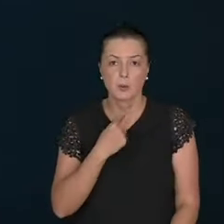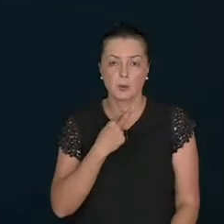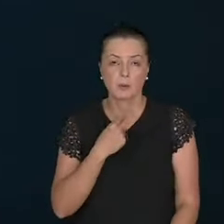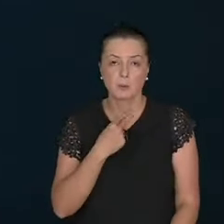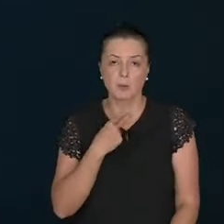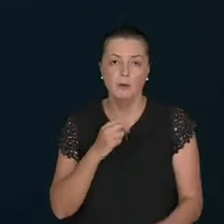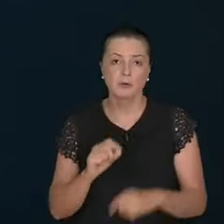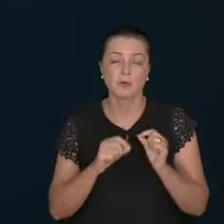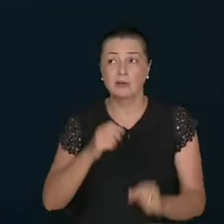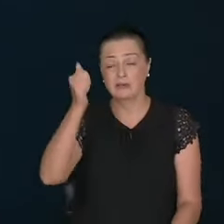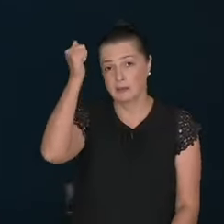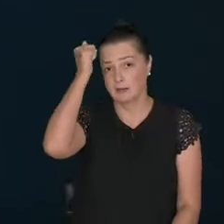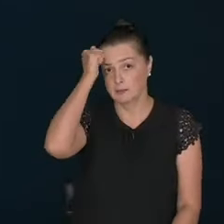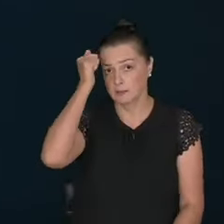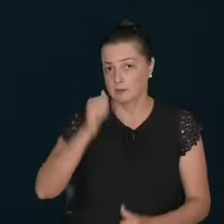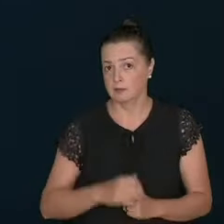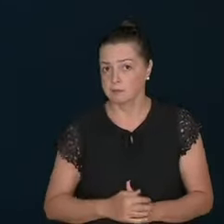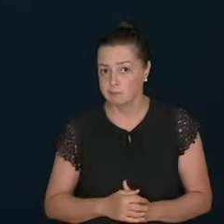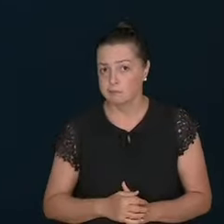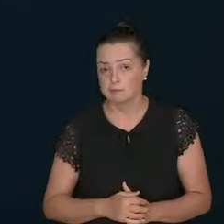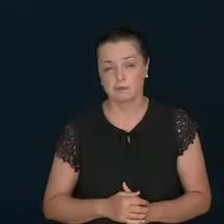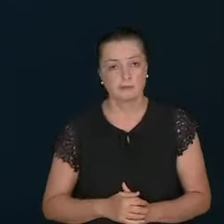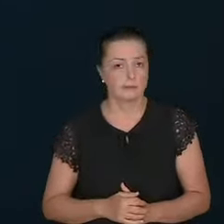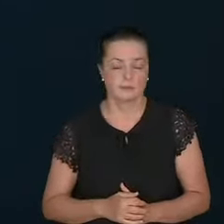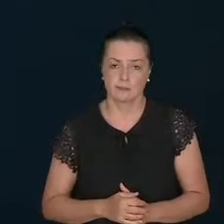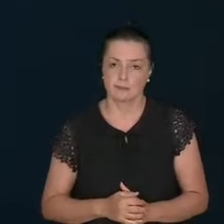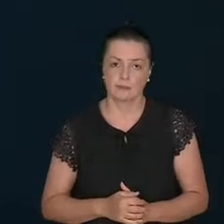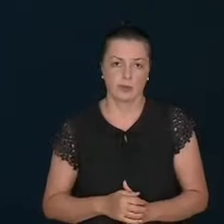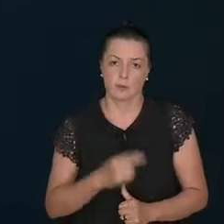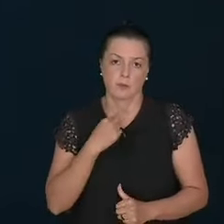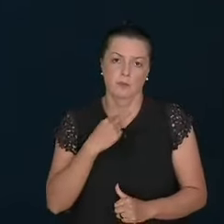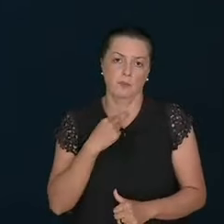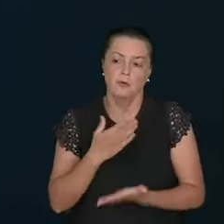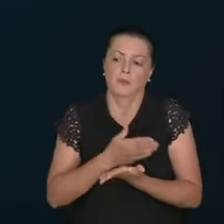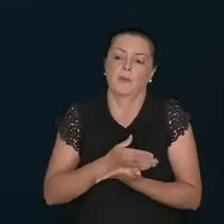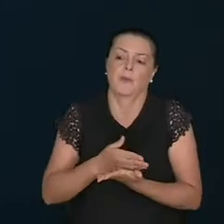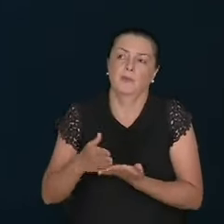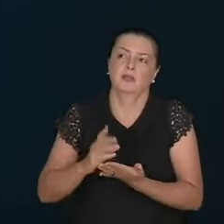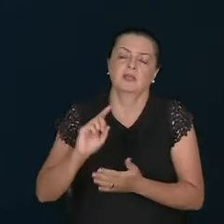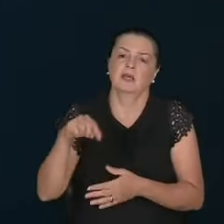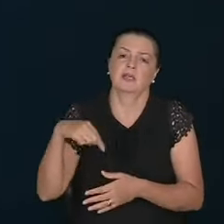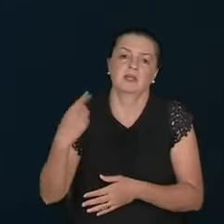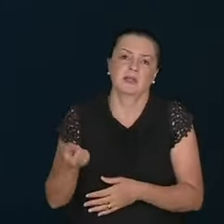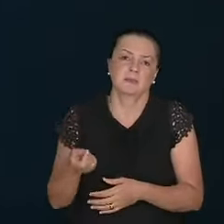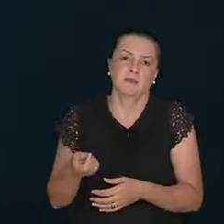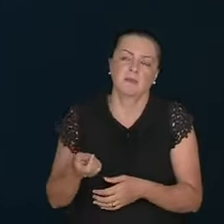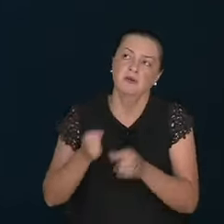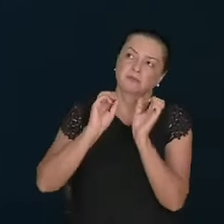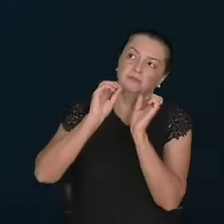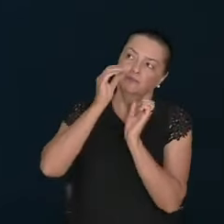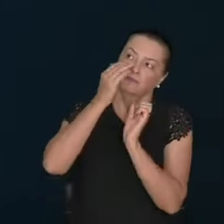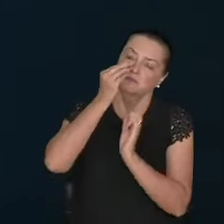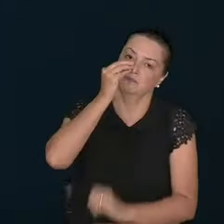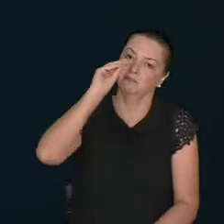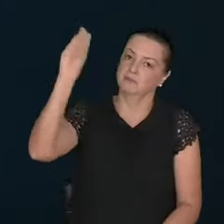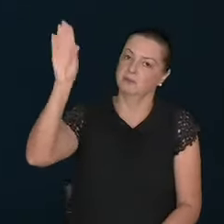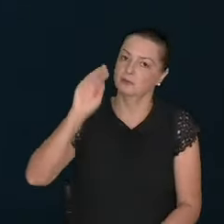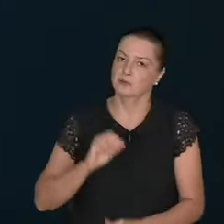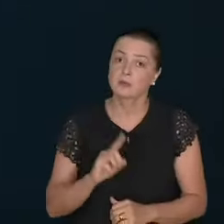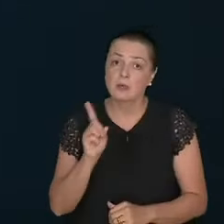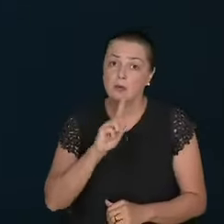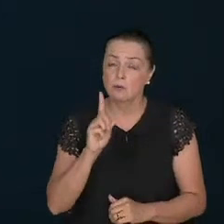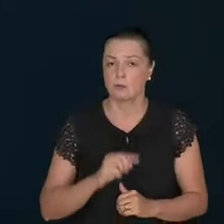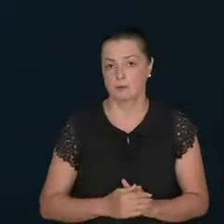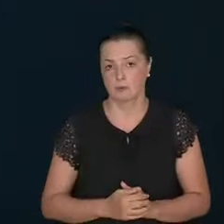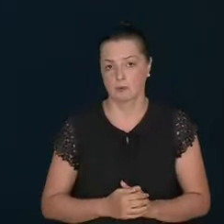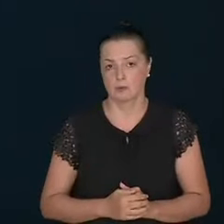Look. Back. There's no. Chance. For you. To start. And leave it. It's until you die. It is.